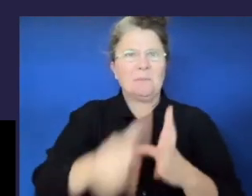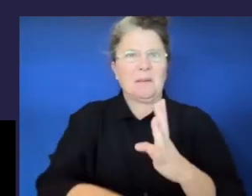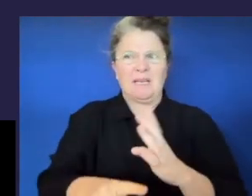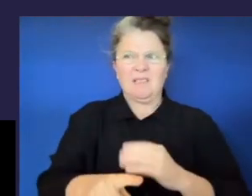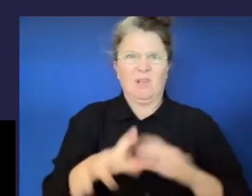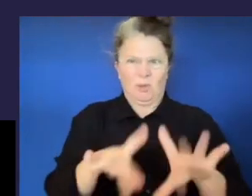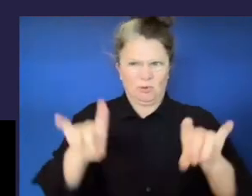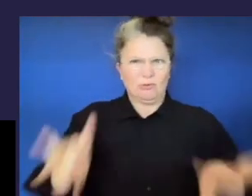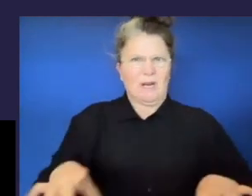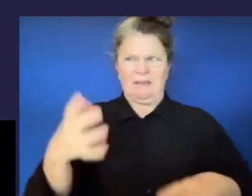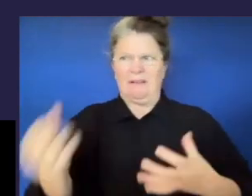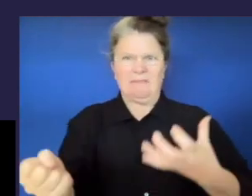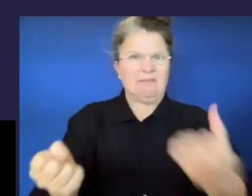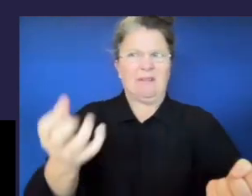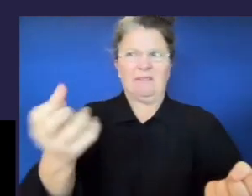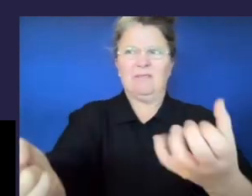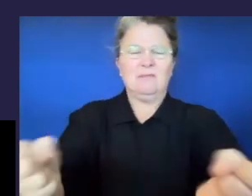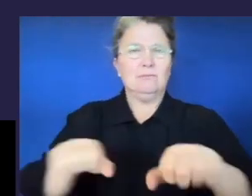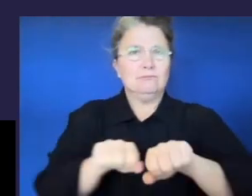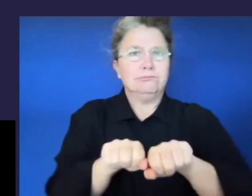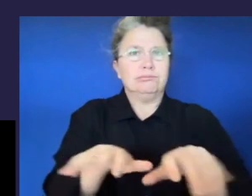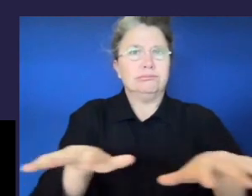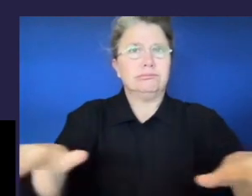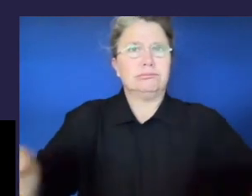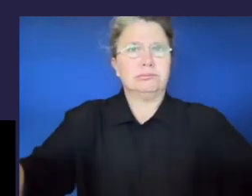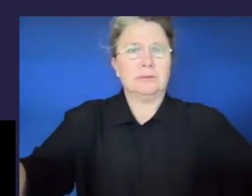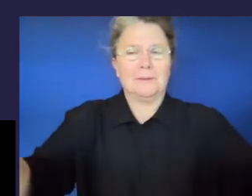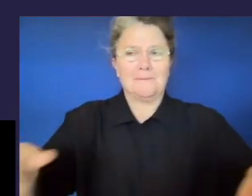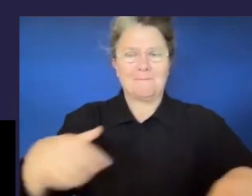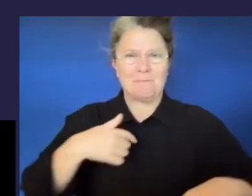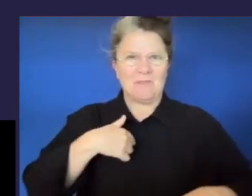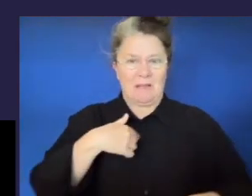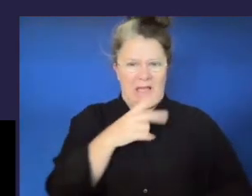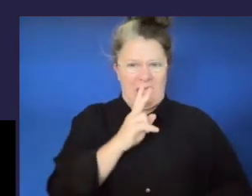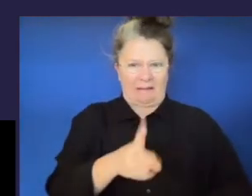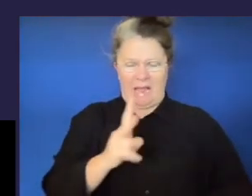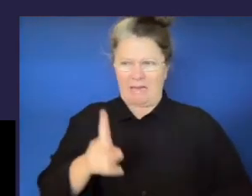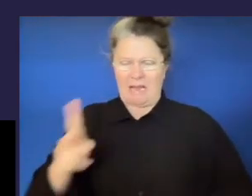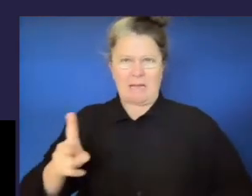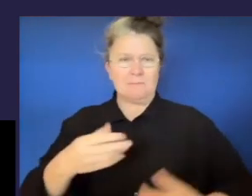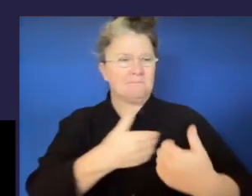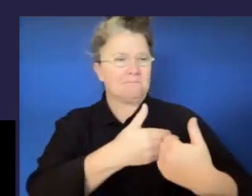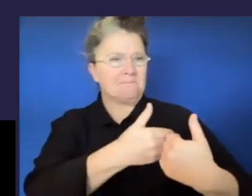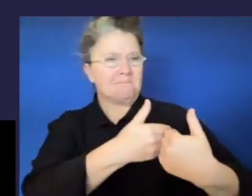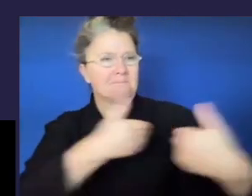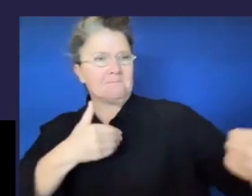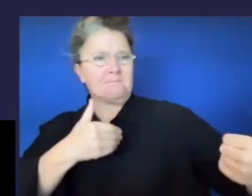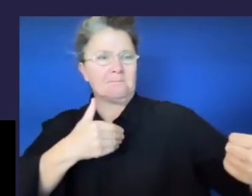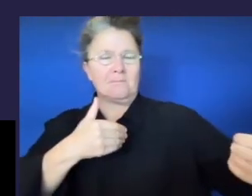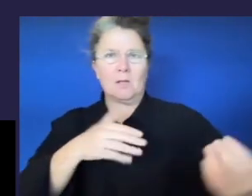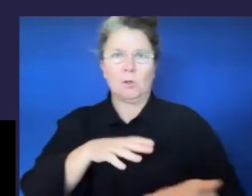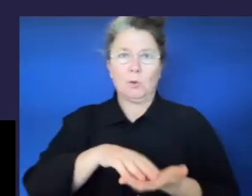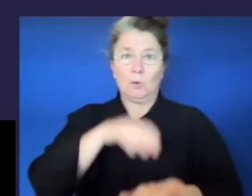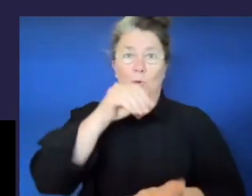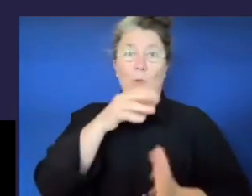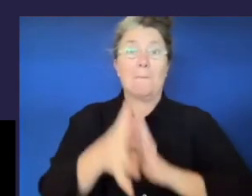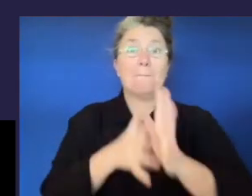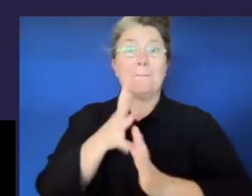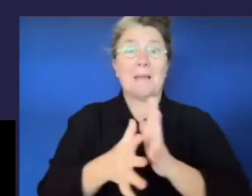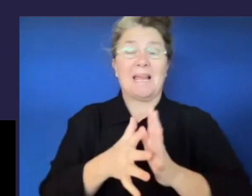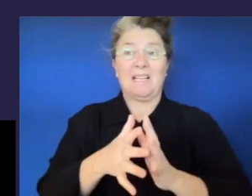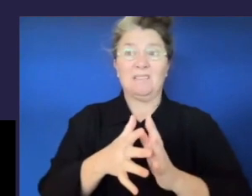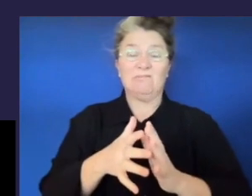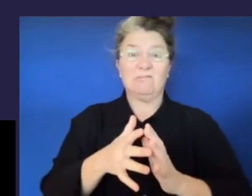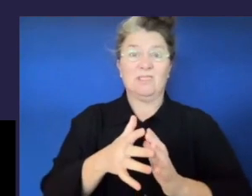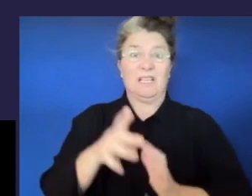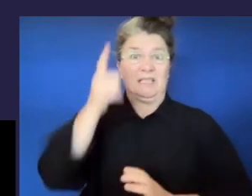The continued segregation of students in part rests on perceptions that some students cannot learn in and or benefit from